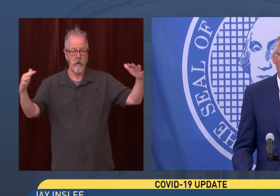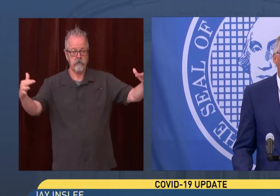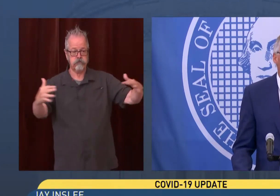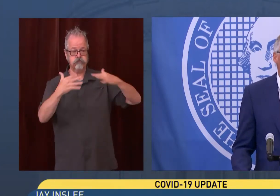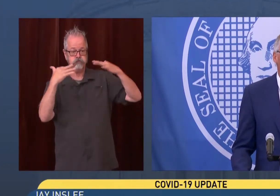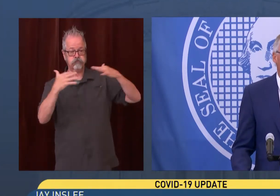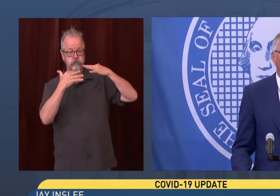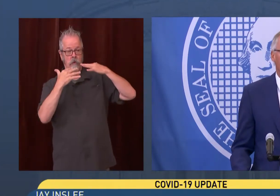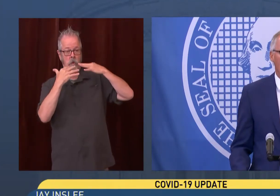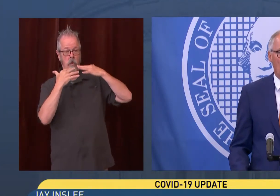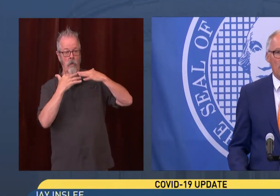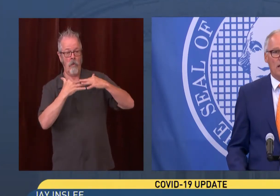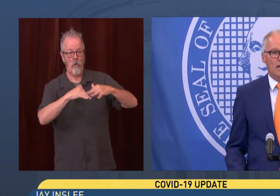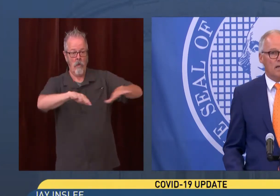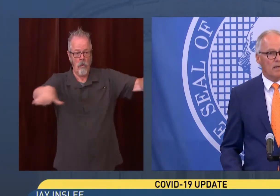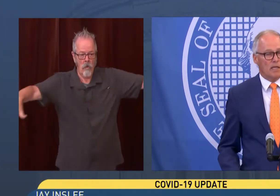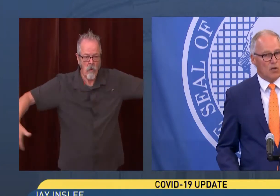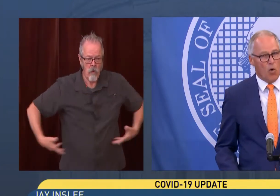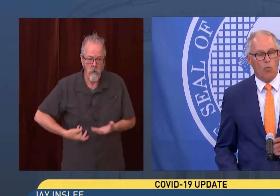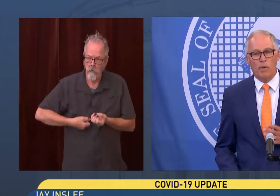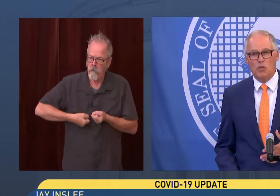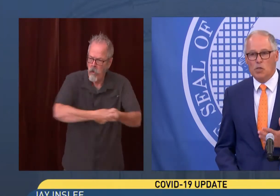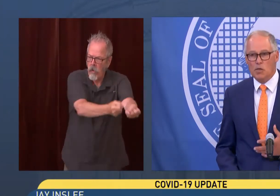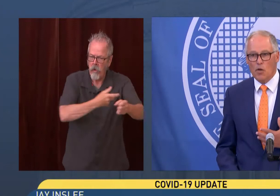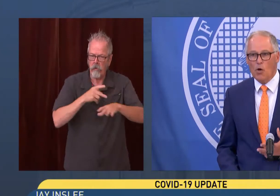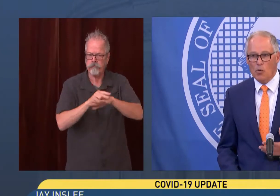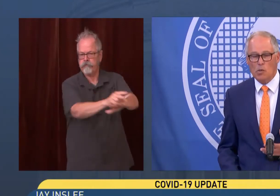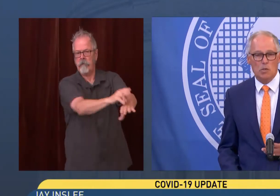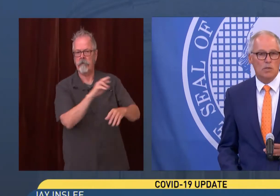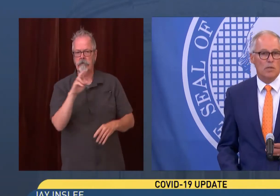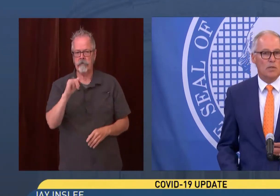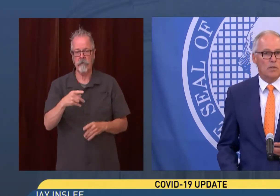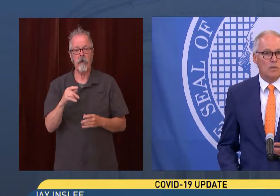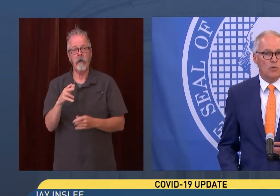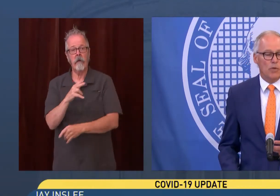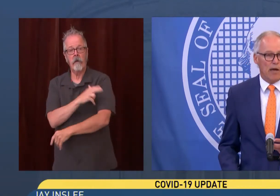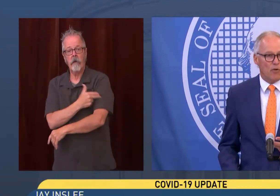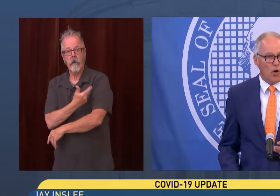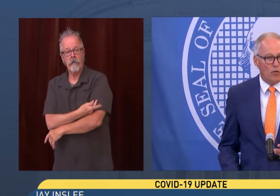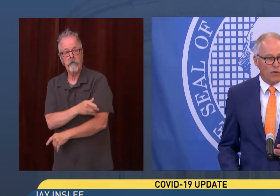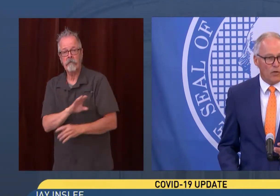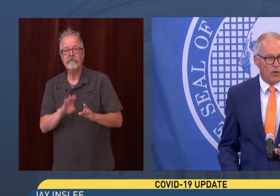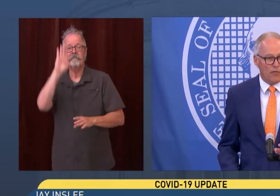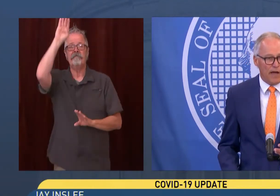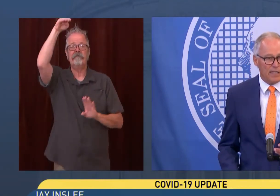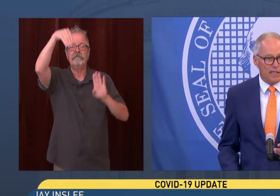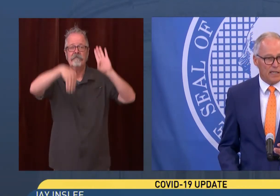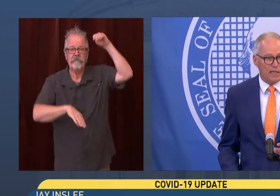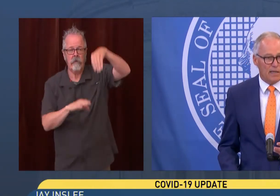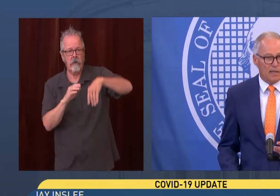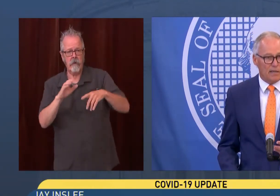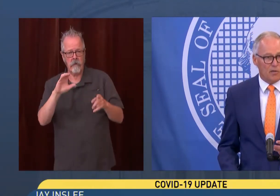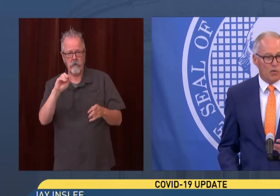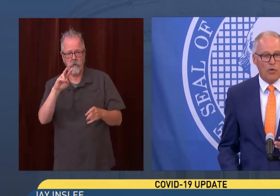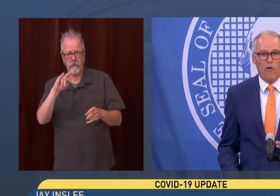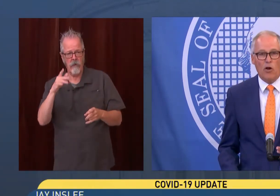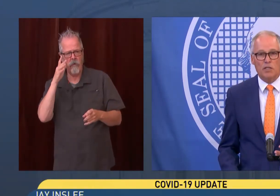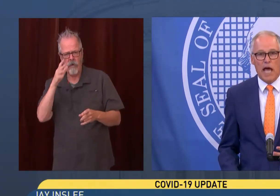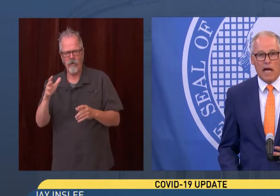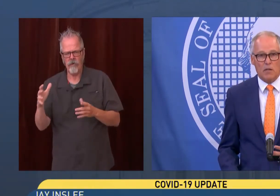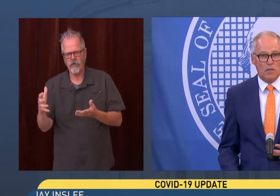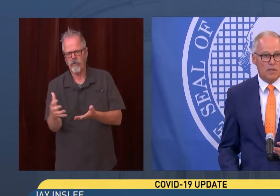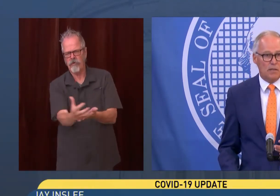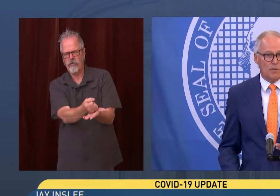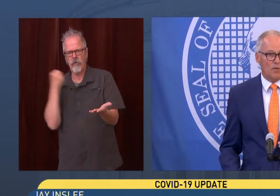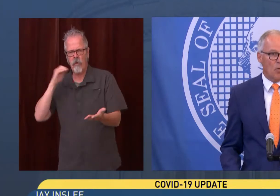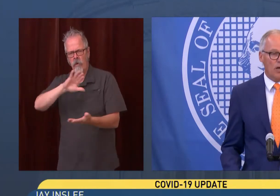If our hospitals are overrun, it won't be just those who have COVID who are affected. Those who have heart